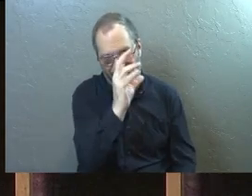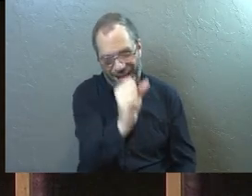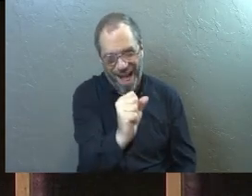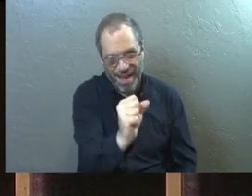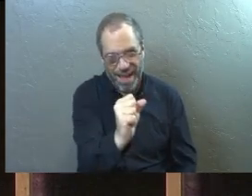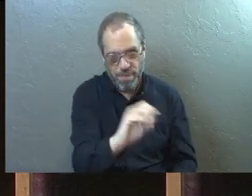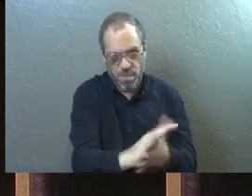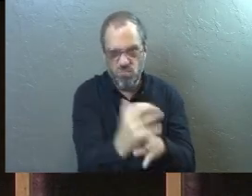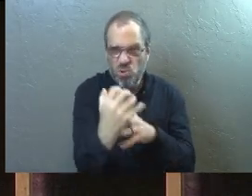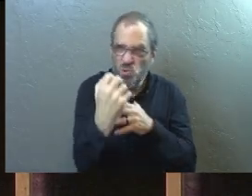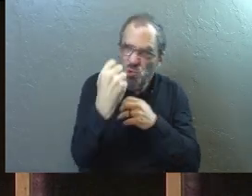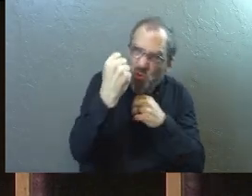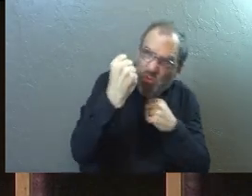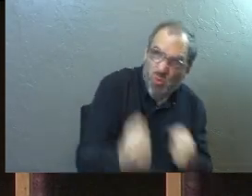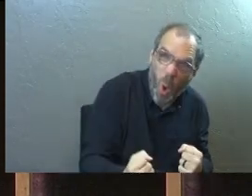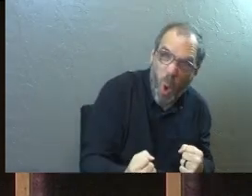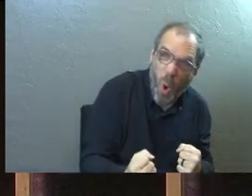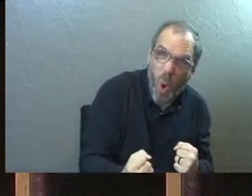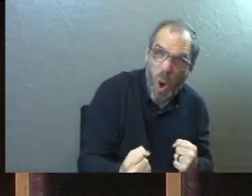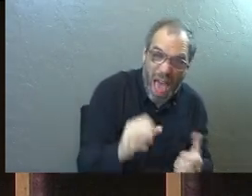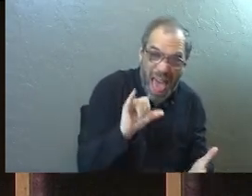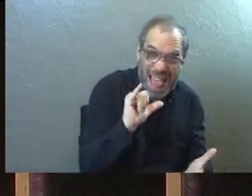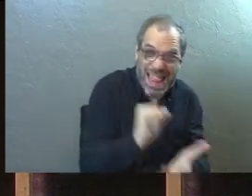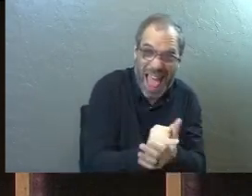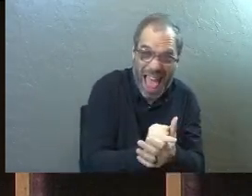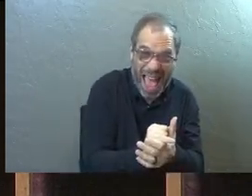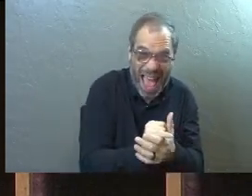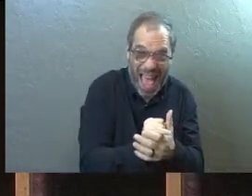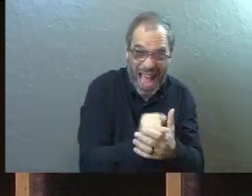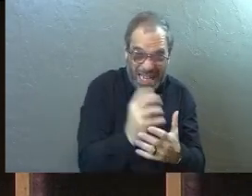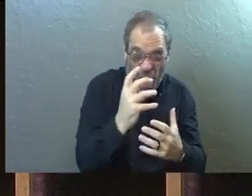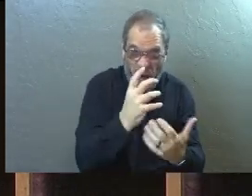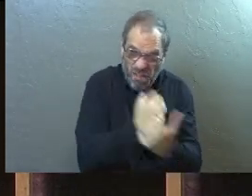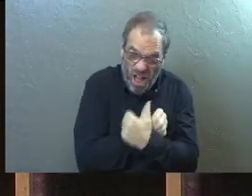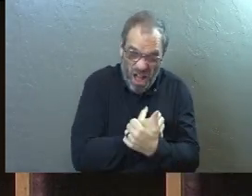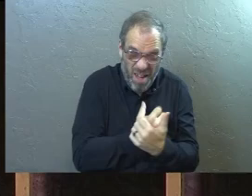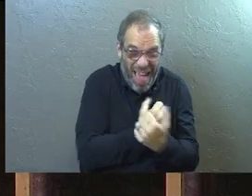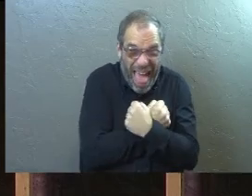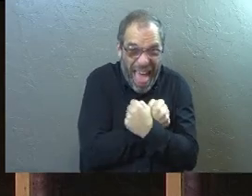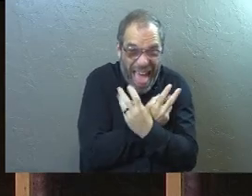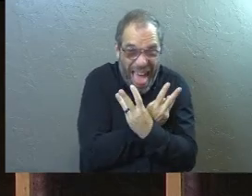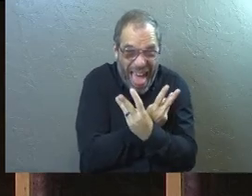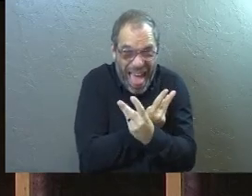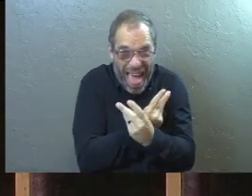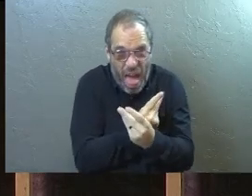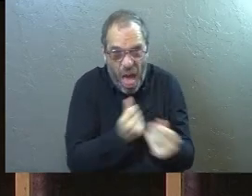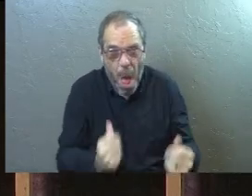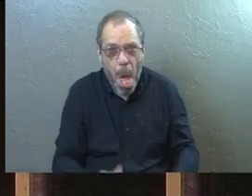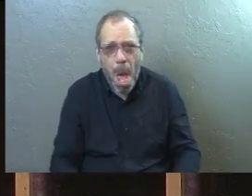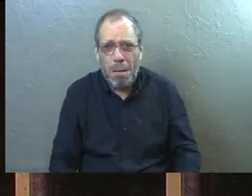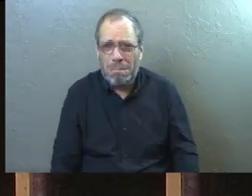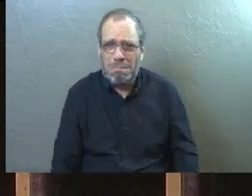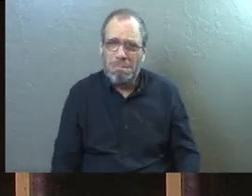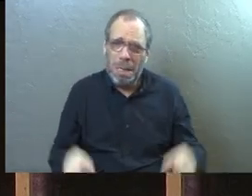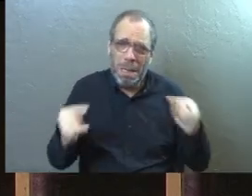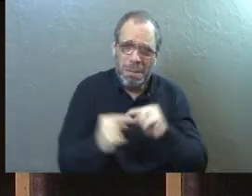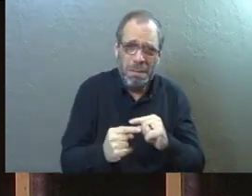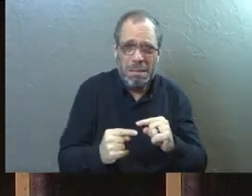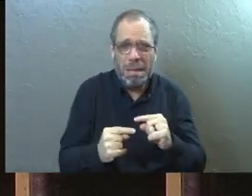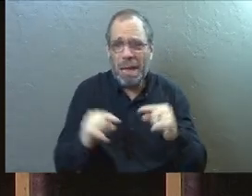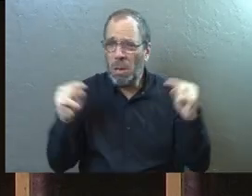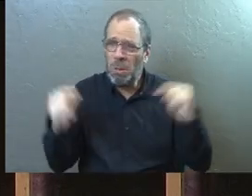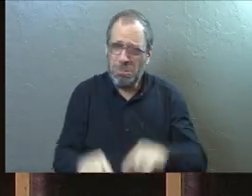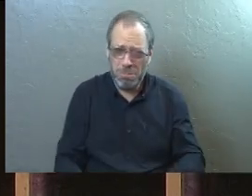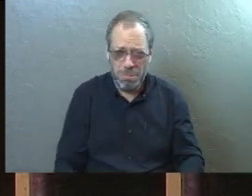becomes so strong that when that crush gets crushed, it's super painful and they can be